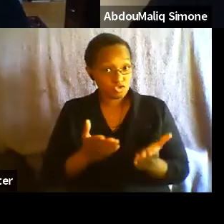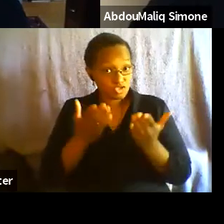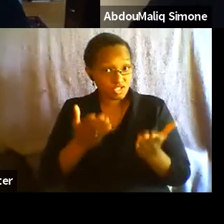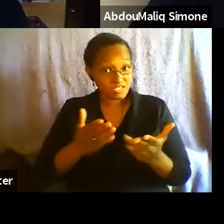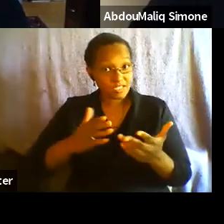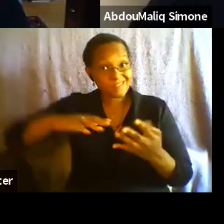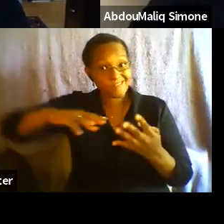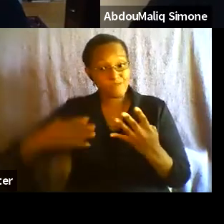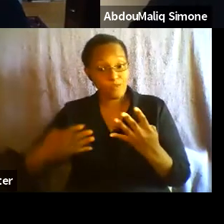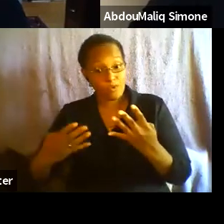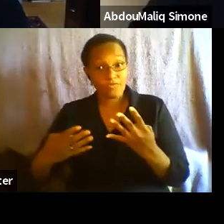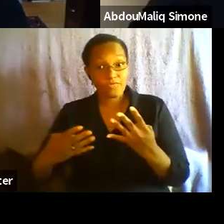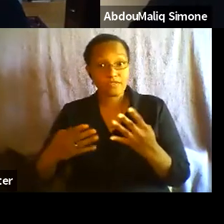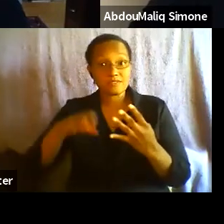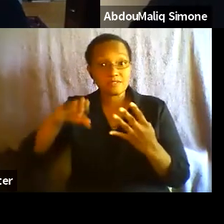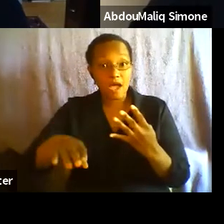occur together.